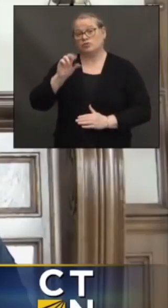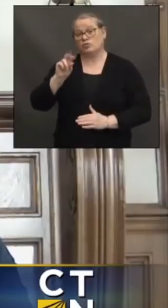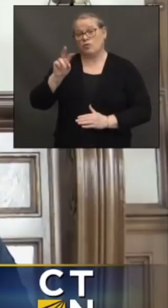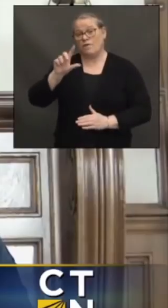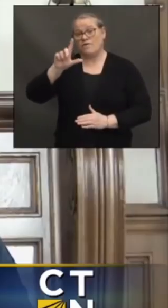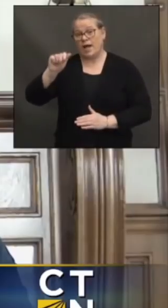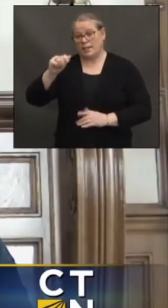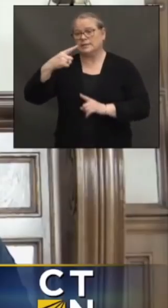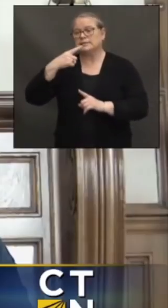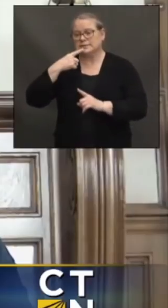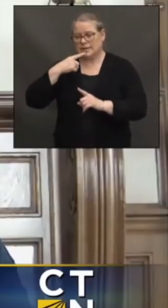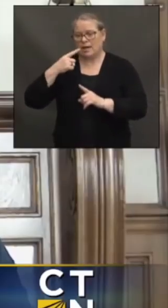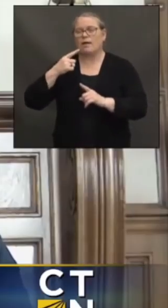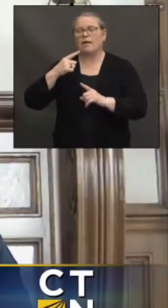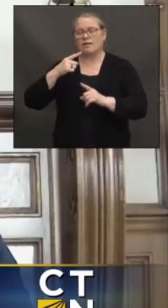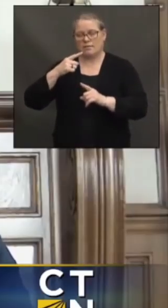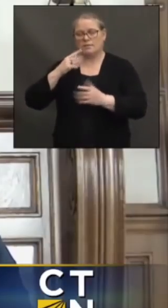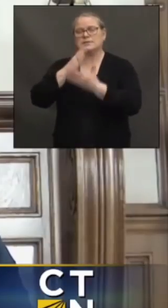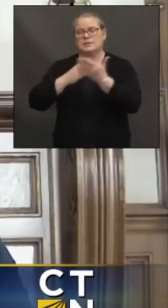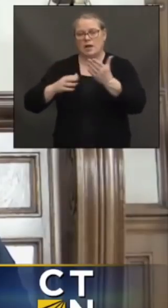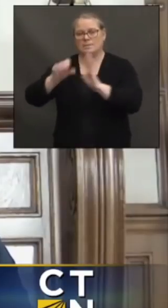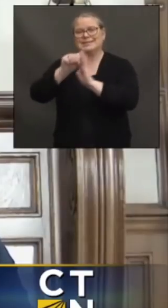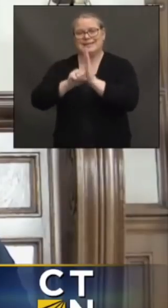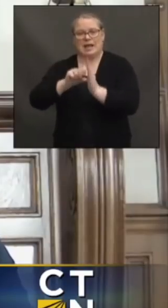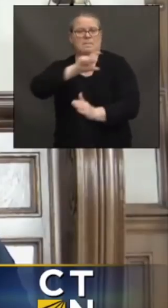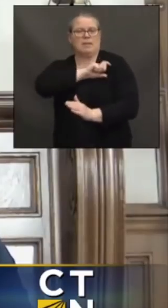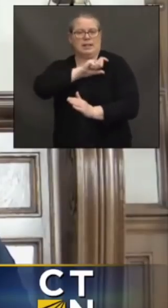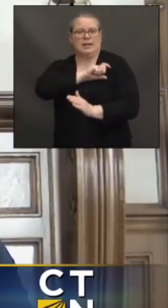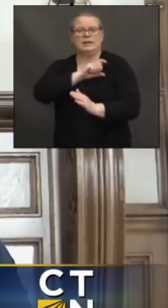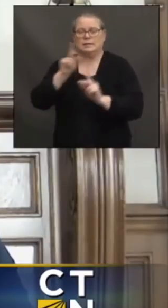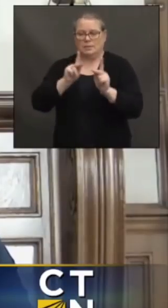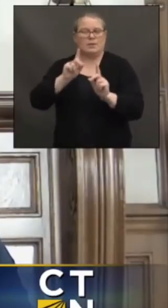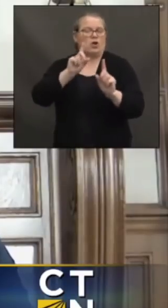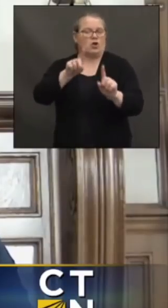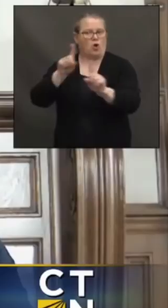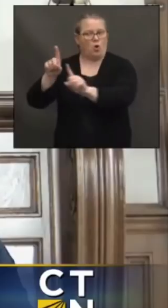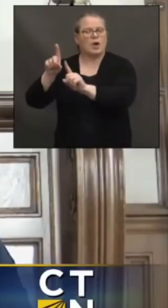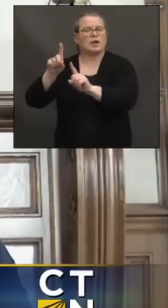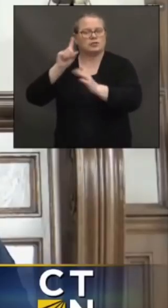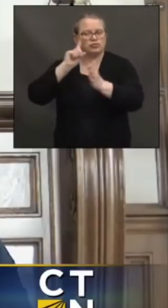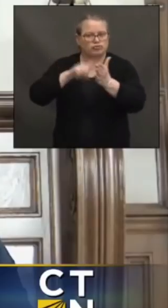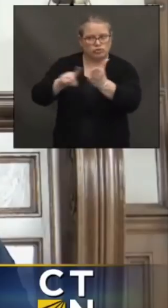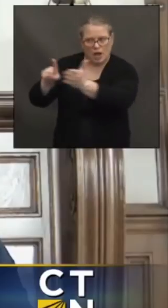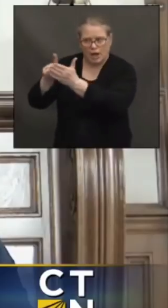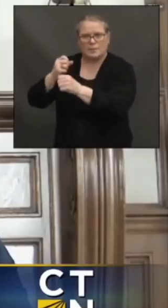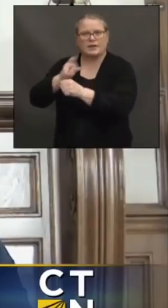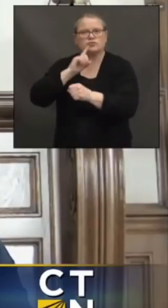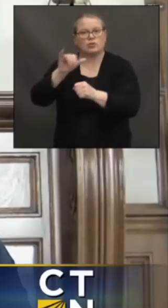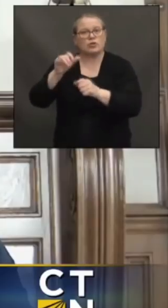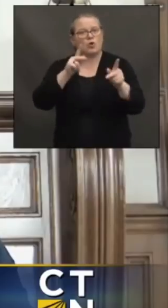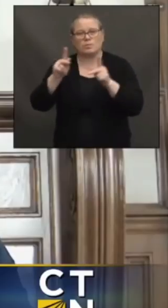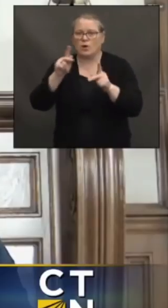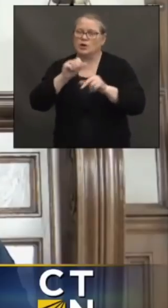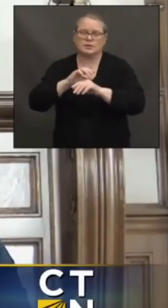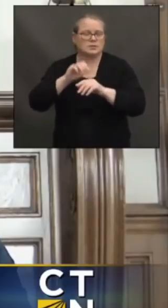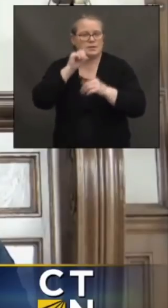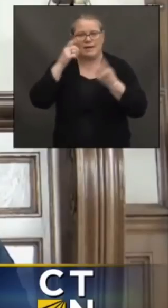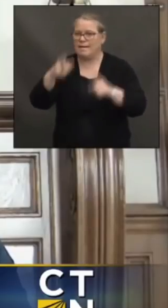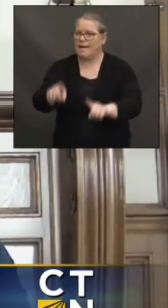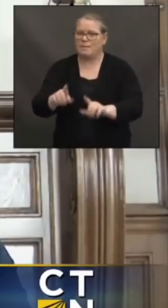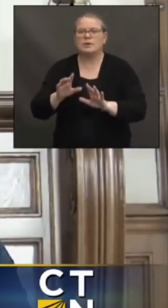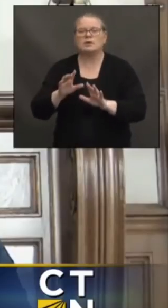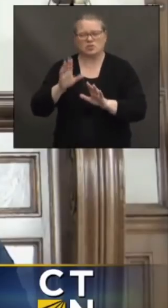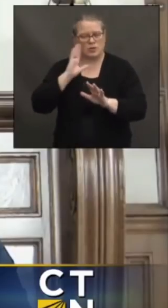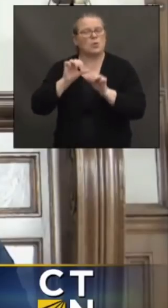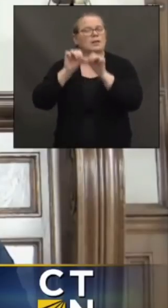that are in these areas making sure these parties are not happening. So they're going to continue the overall enforcement for the overall public safety